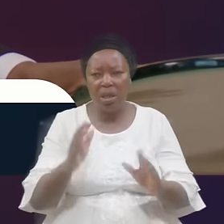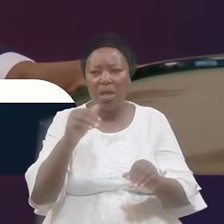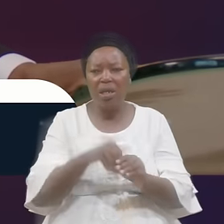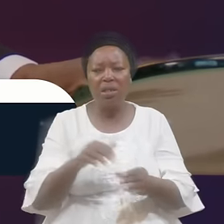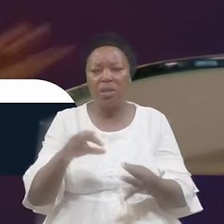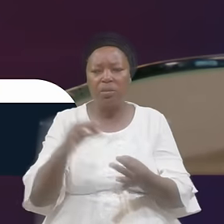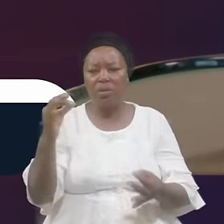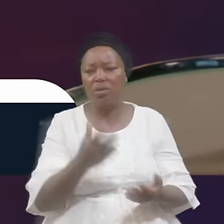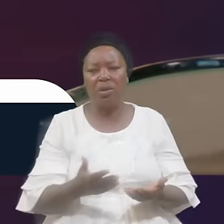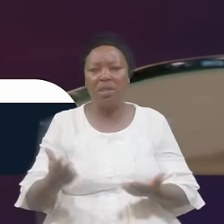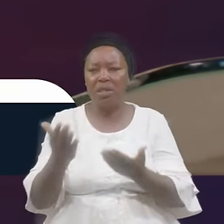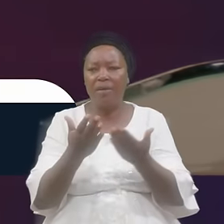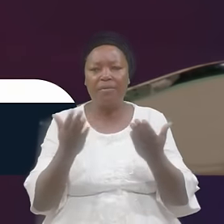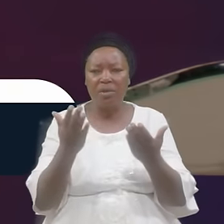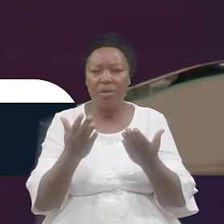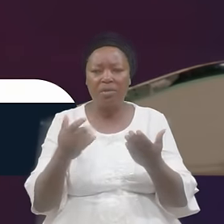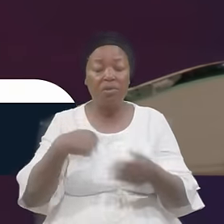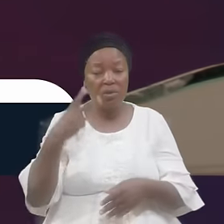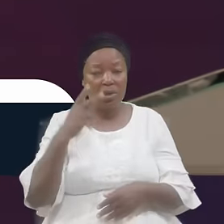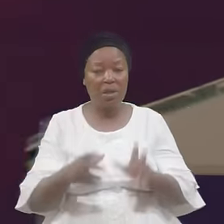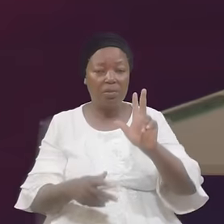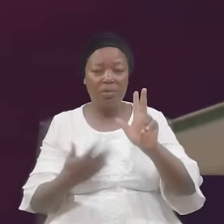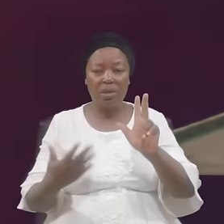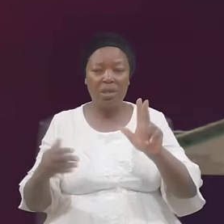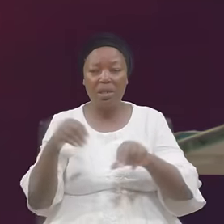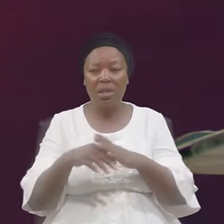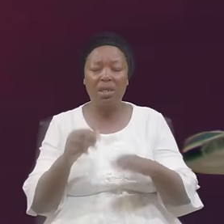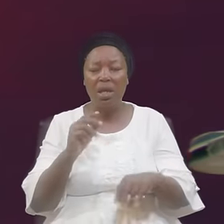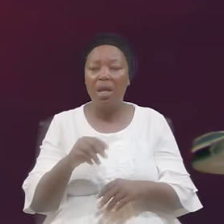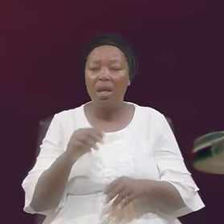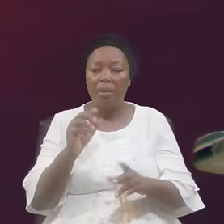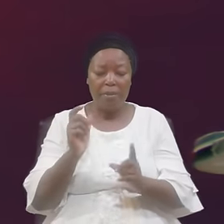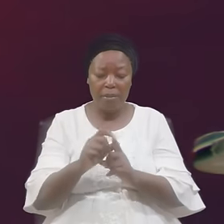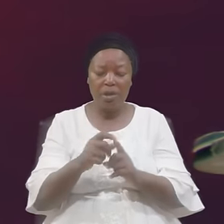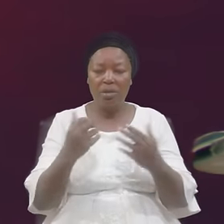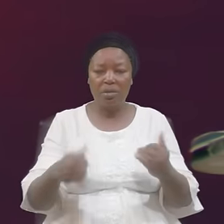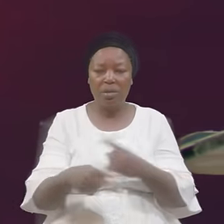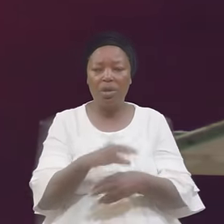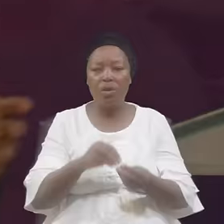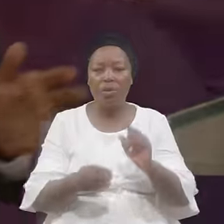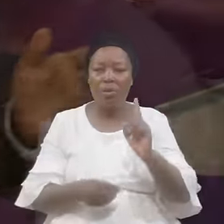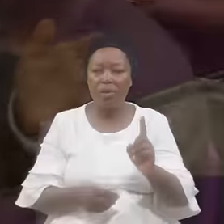Service We're Looking At Three Things In the Message Today Number One